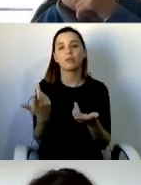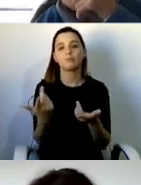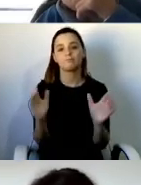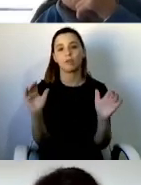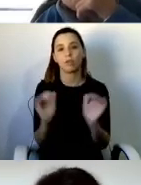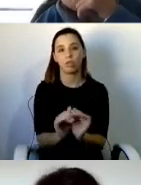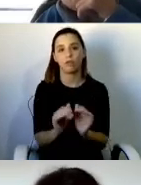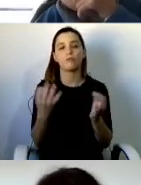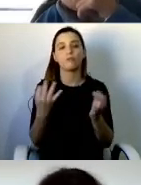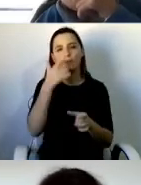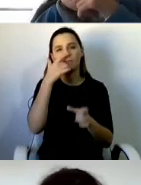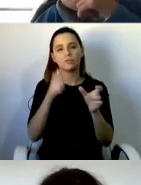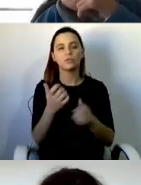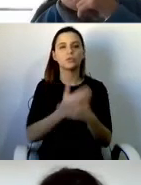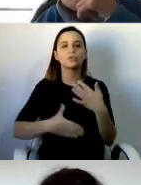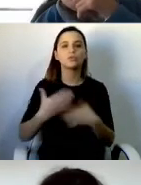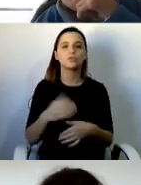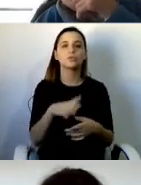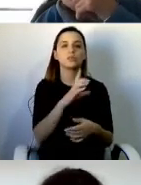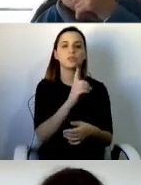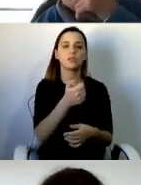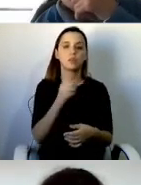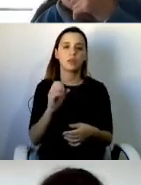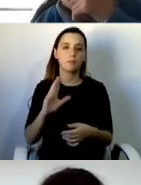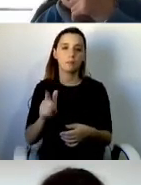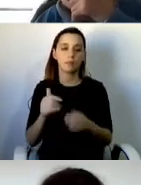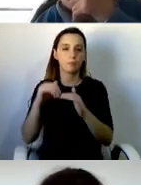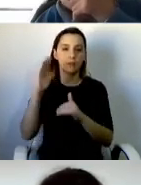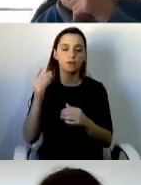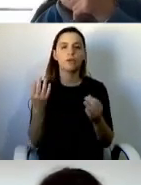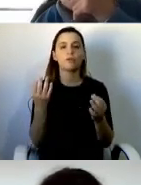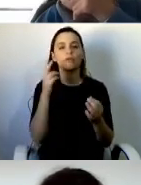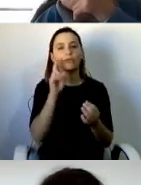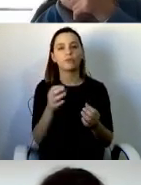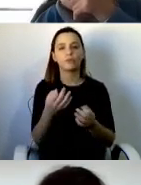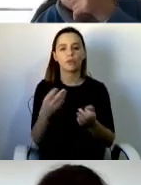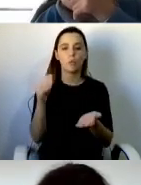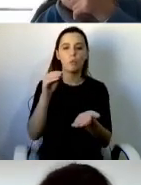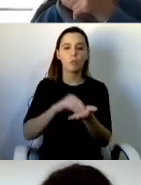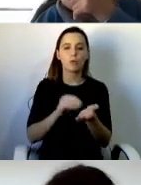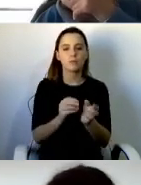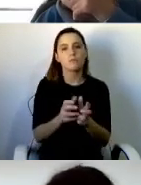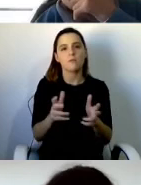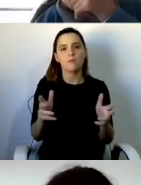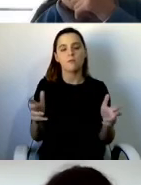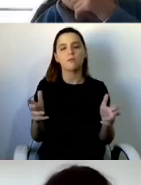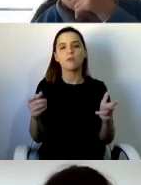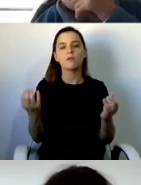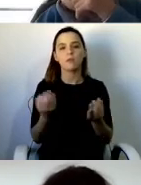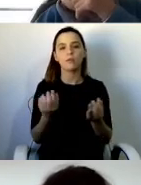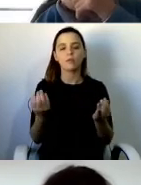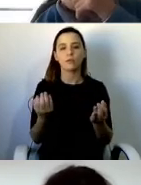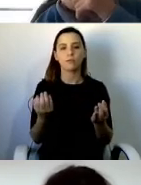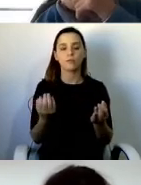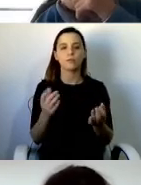,000 in fact, saw increased poverty and a deterioration in wellbeing and